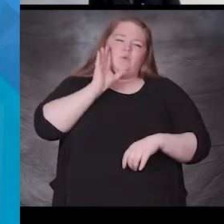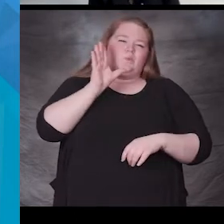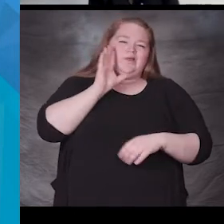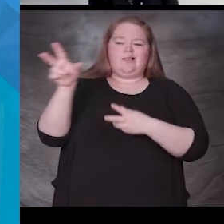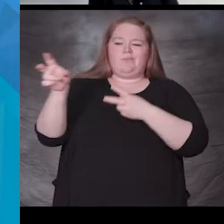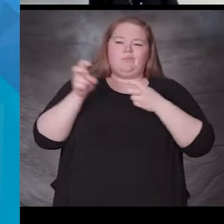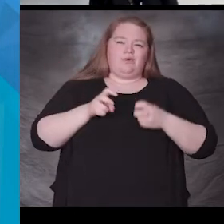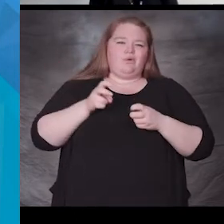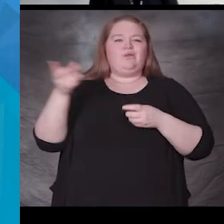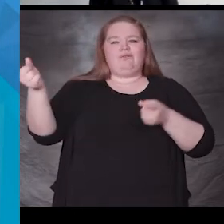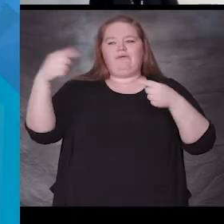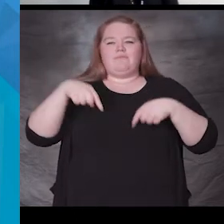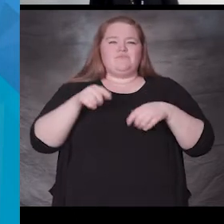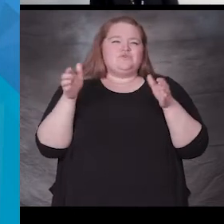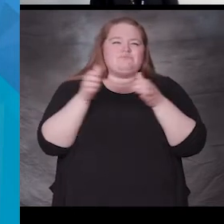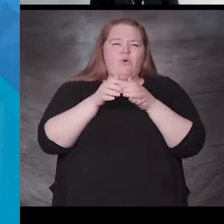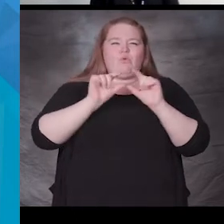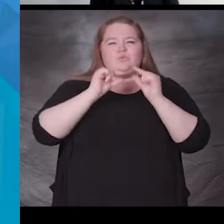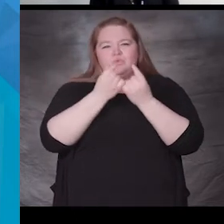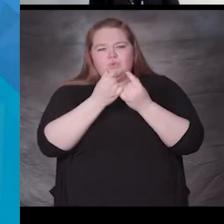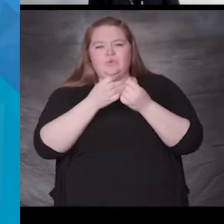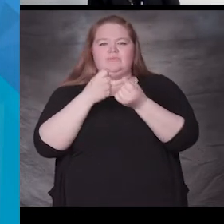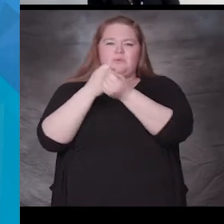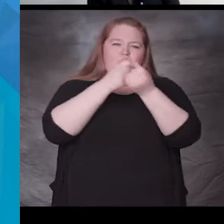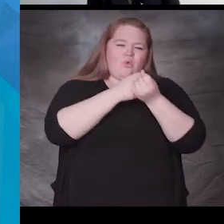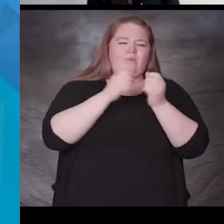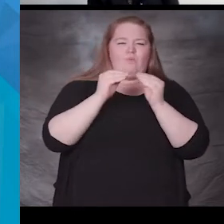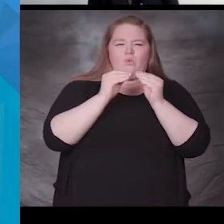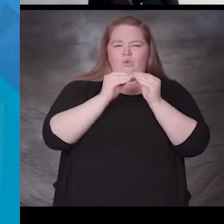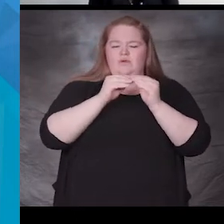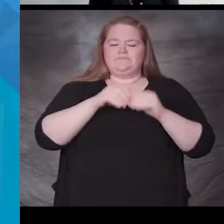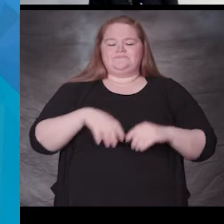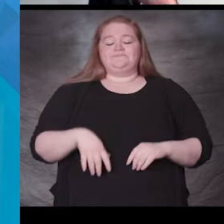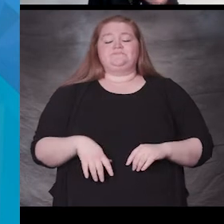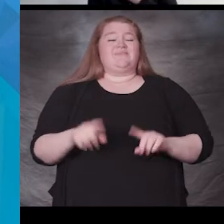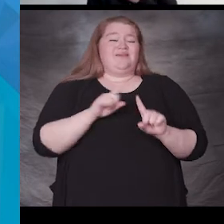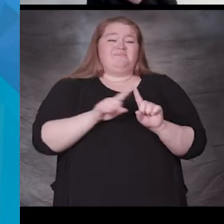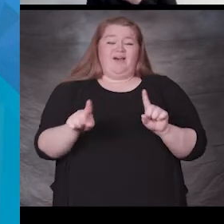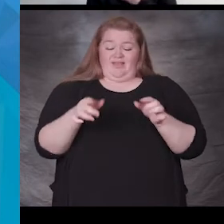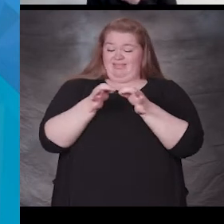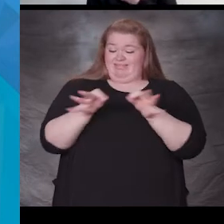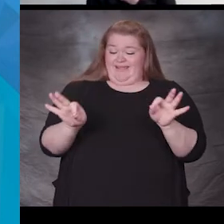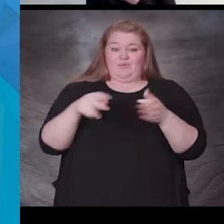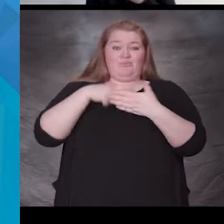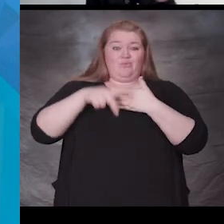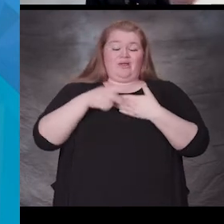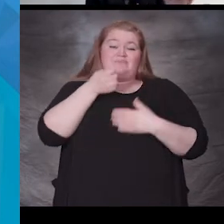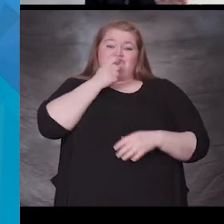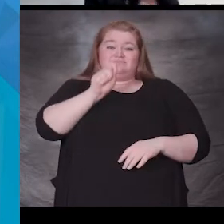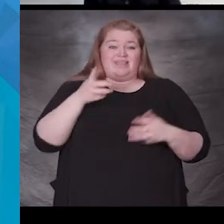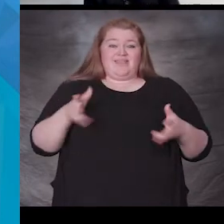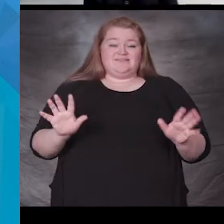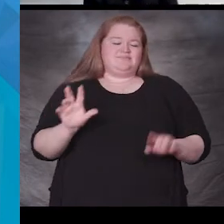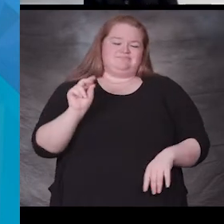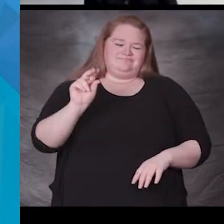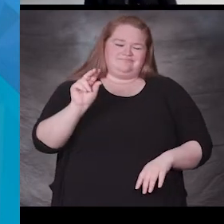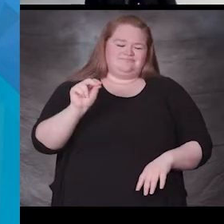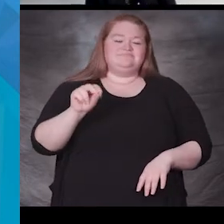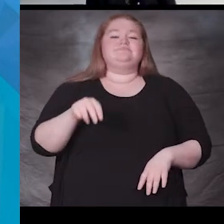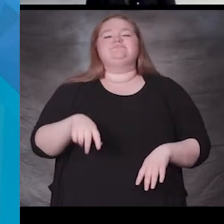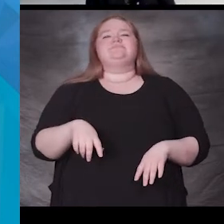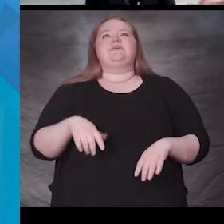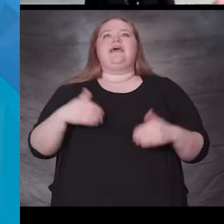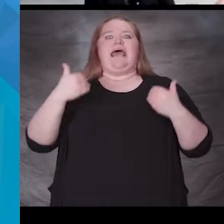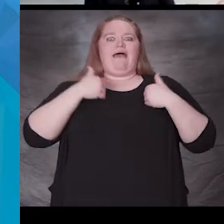just a language program. We're a cohort of families with a personal contact that's usually on speed dial